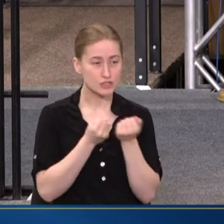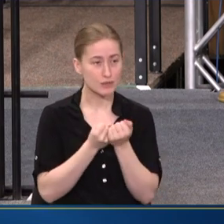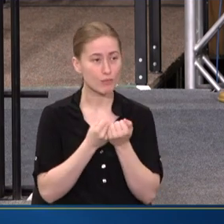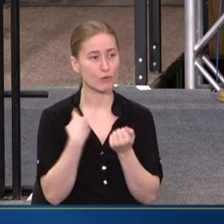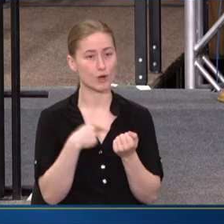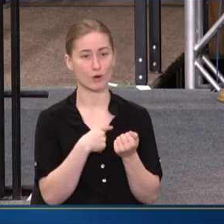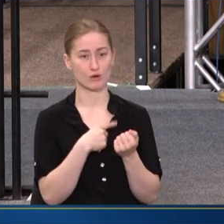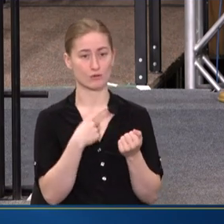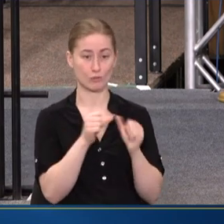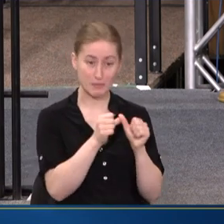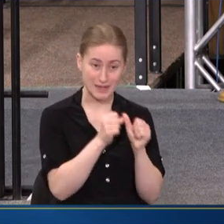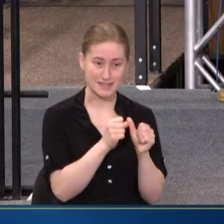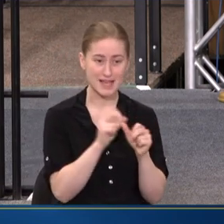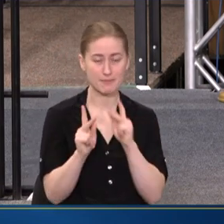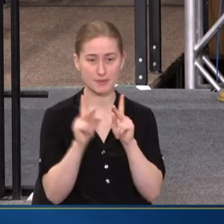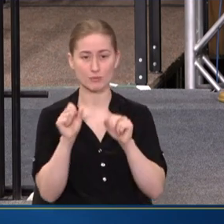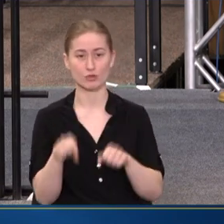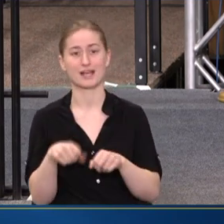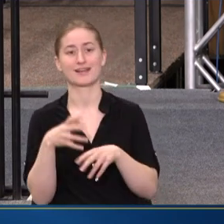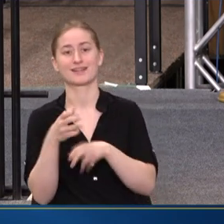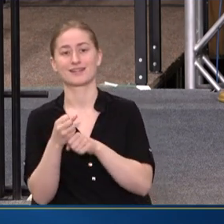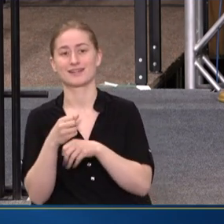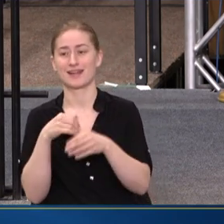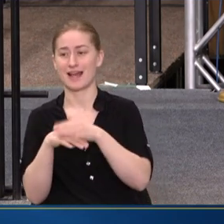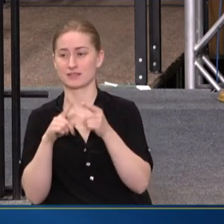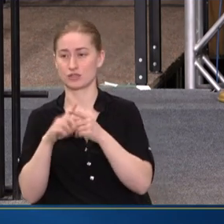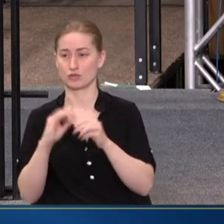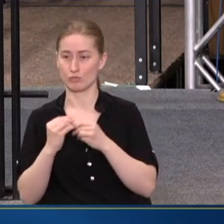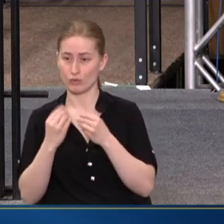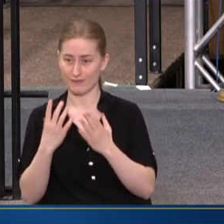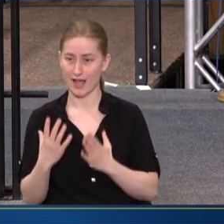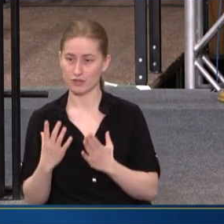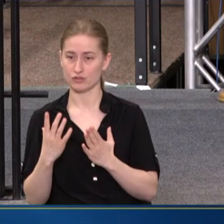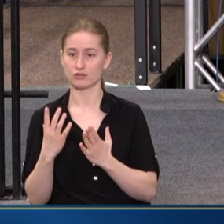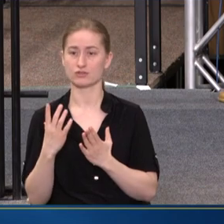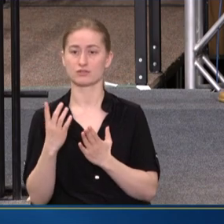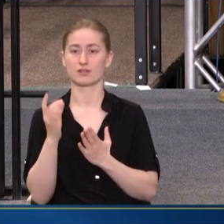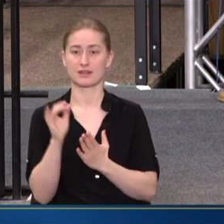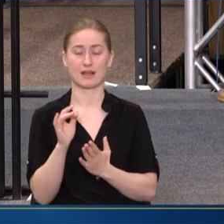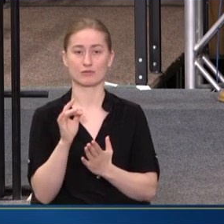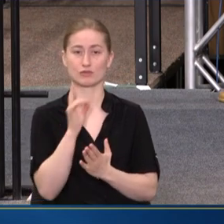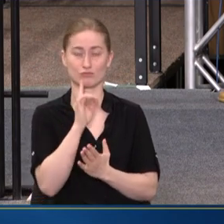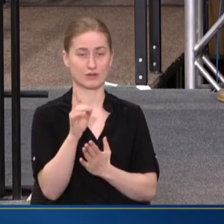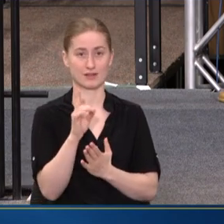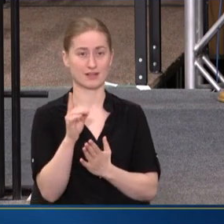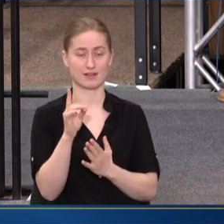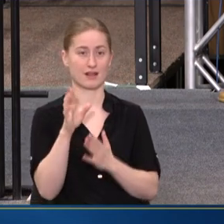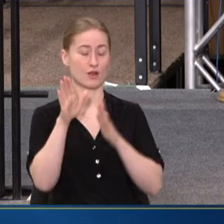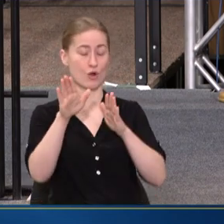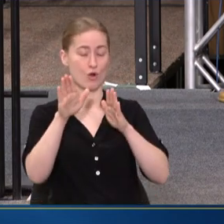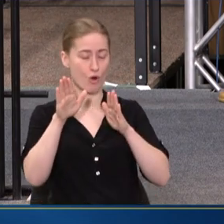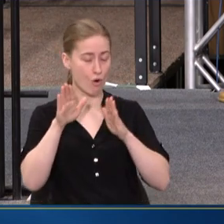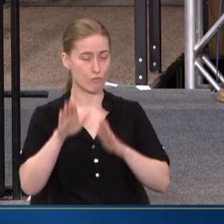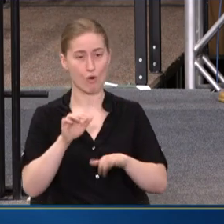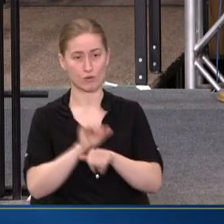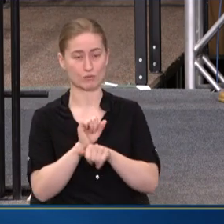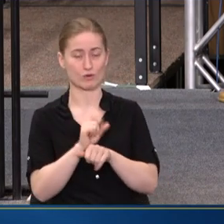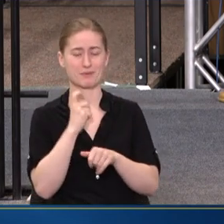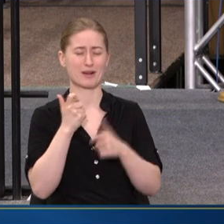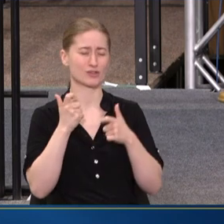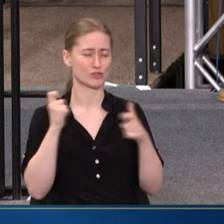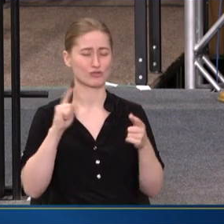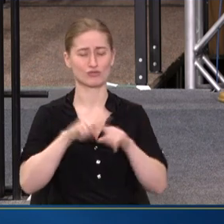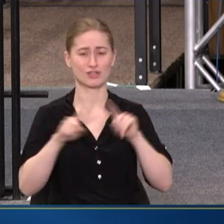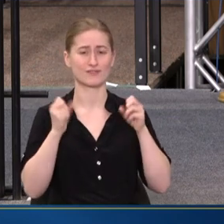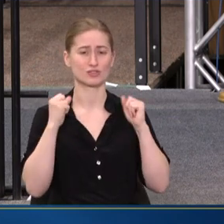MAINTAINED, THAT PEOPLE COULD GET ACCESS TO PROVIDERS. THAT WAS HEROIC WORK AND IT HAS MADE A HUGE